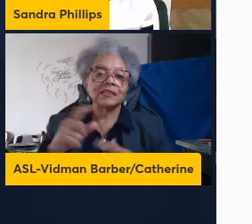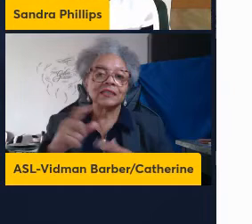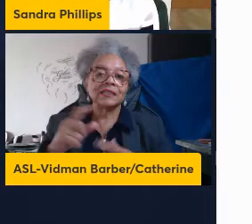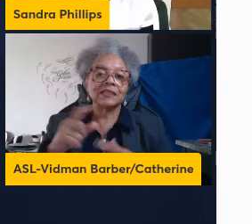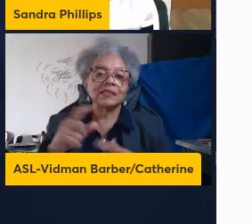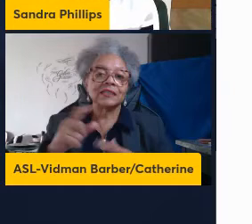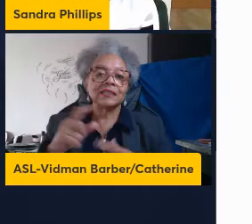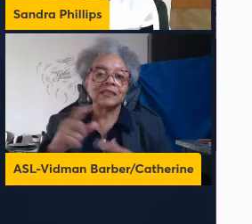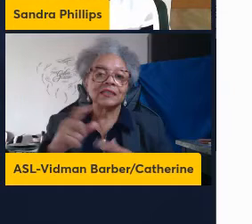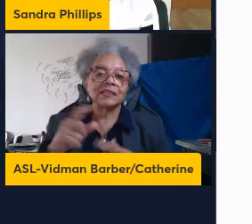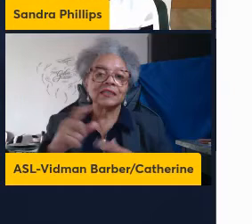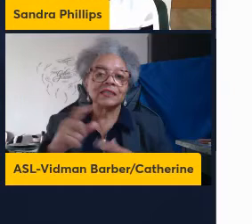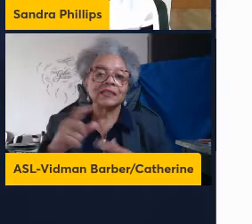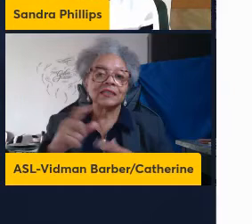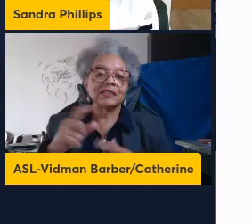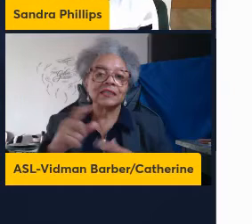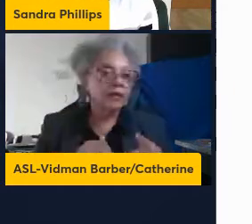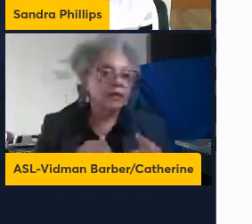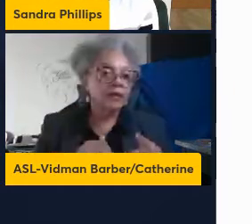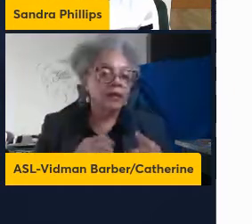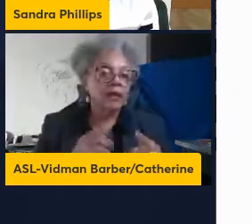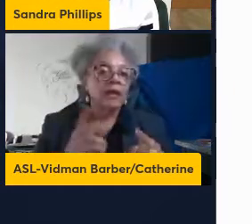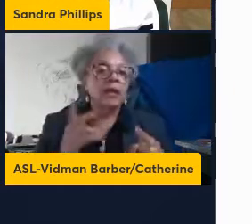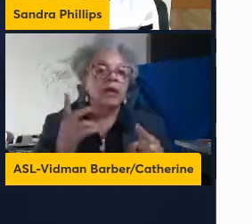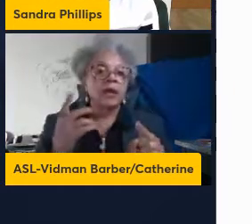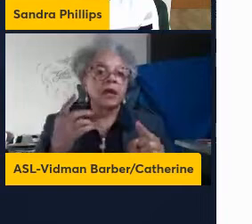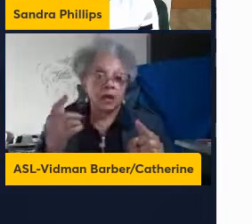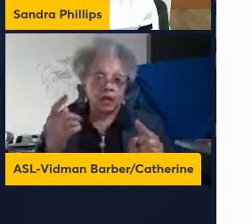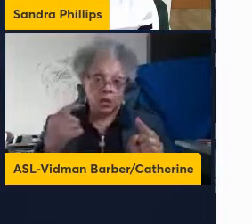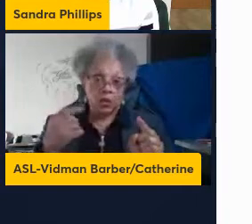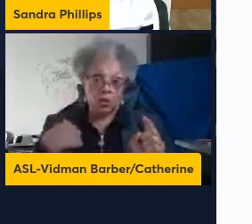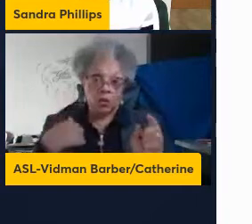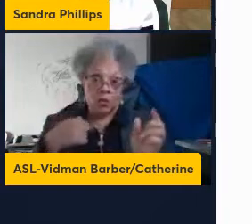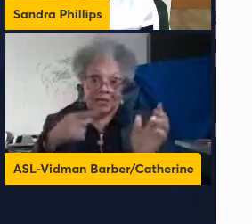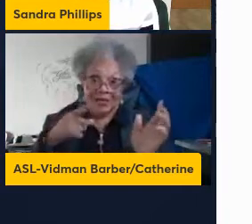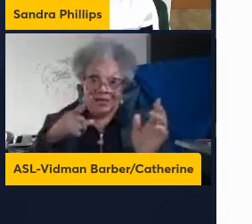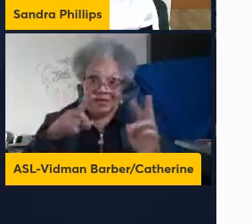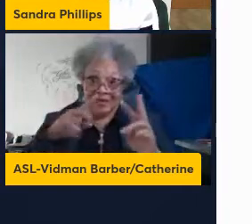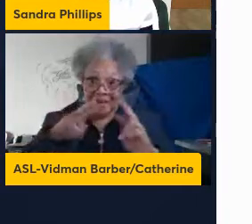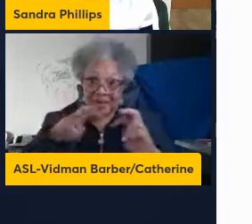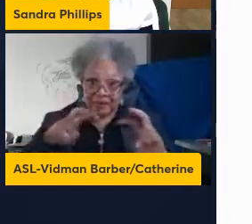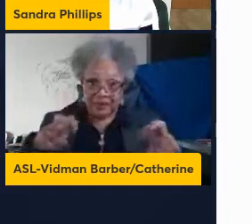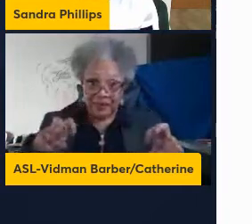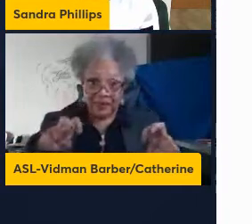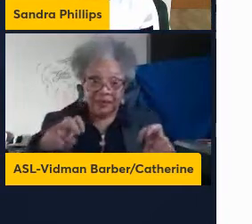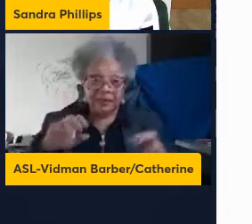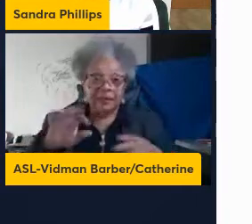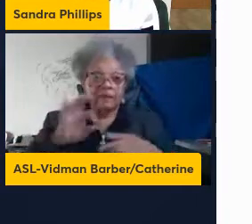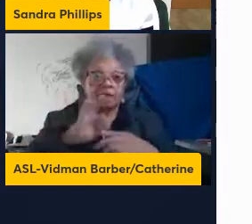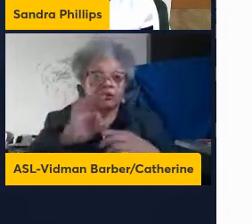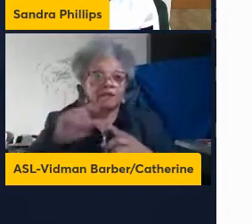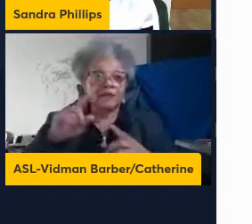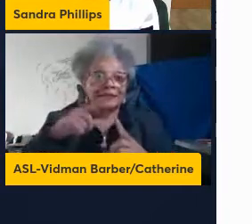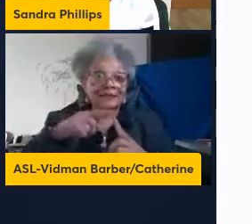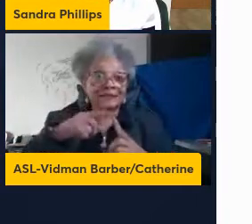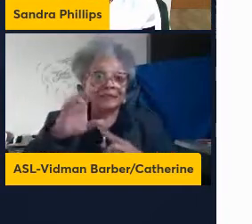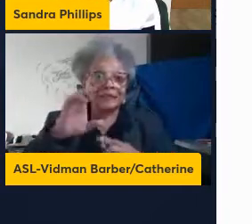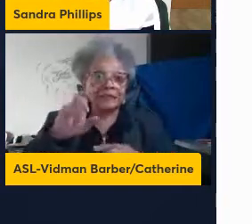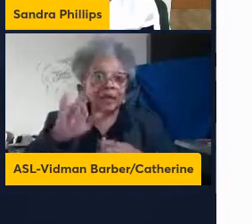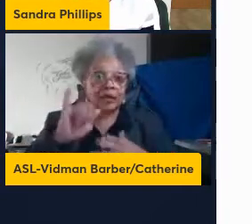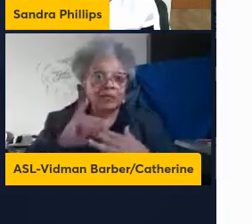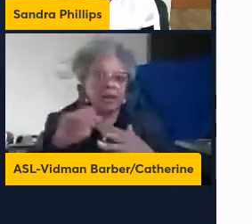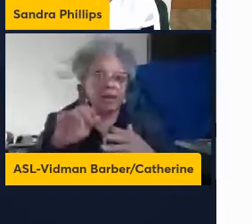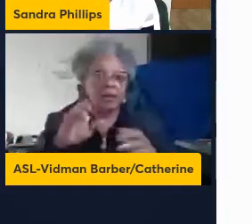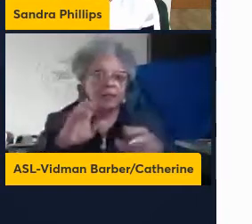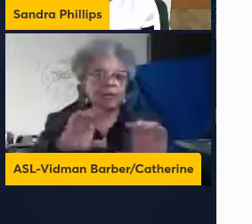monoclonal antibody. And we assessed the functions of those T-cells by performing an interferon gamma and